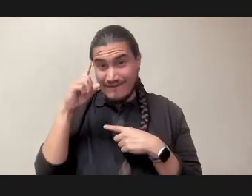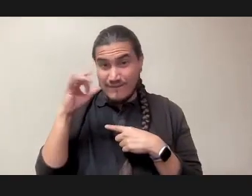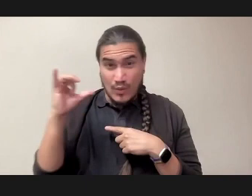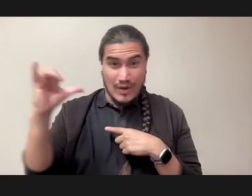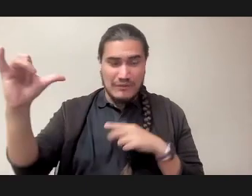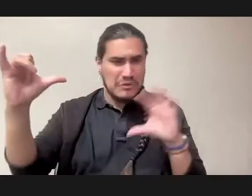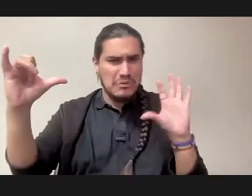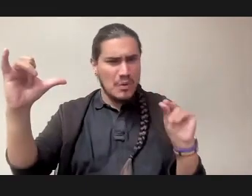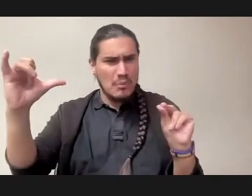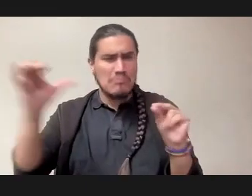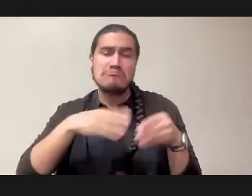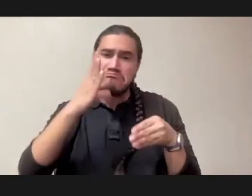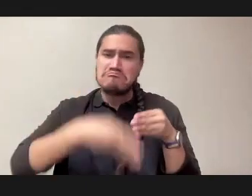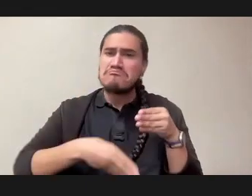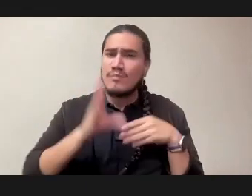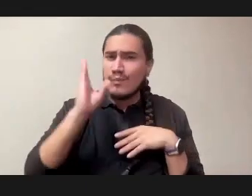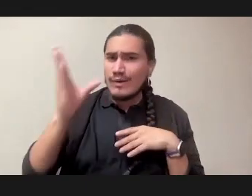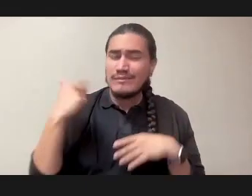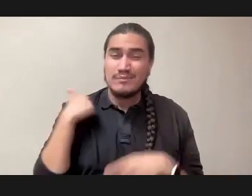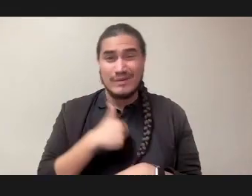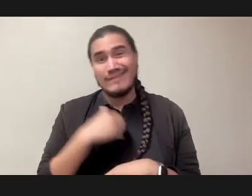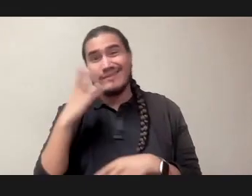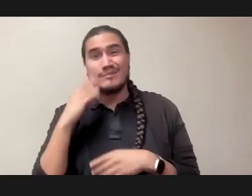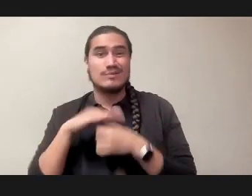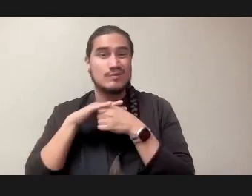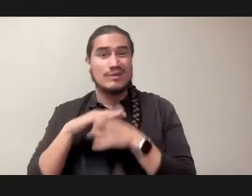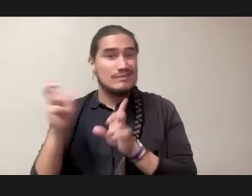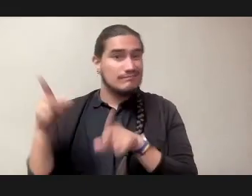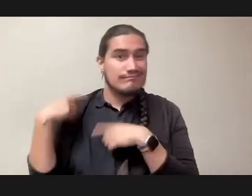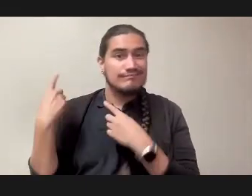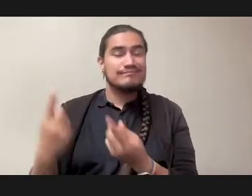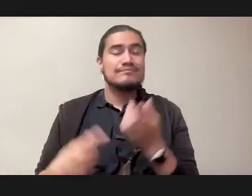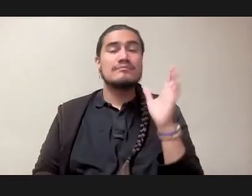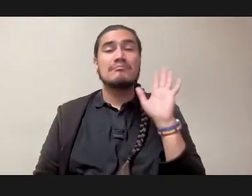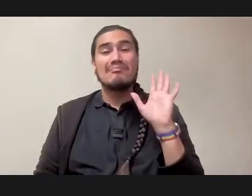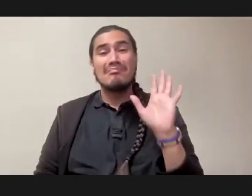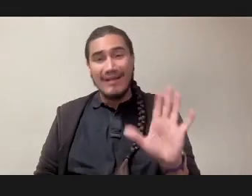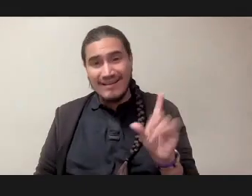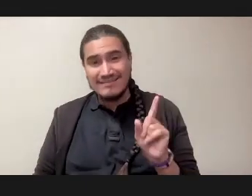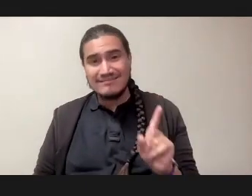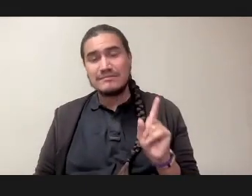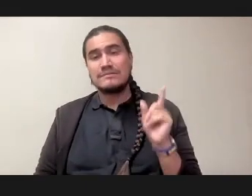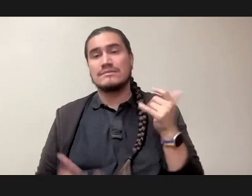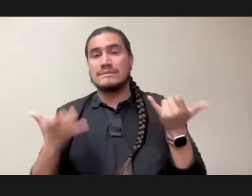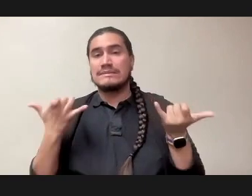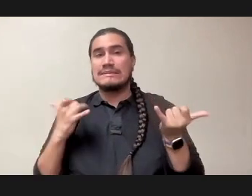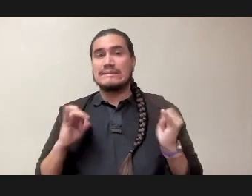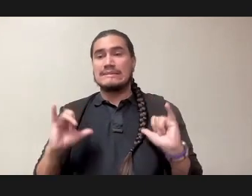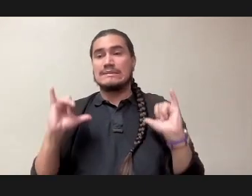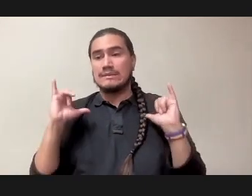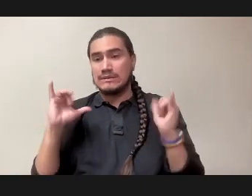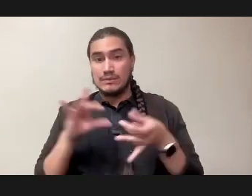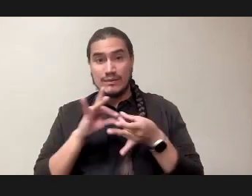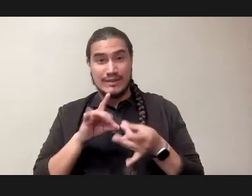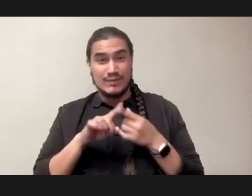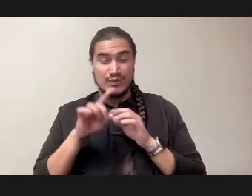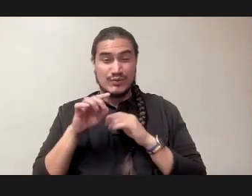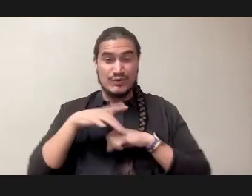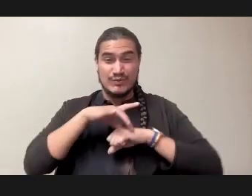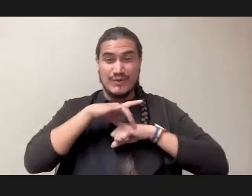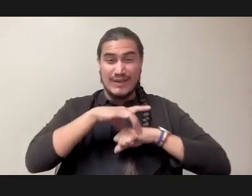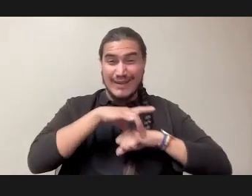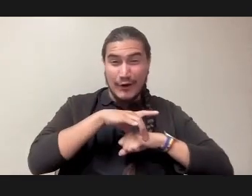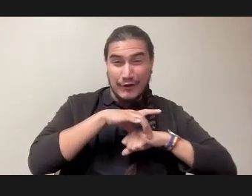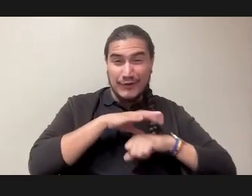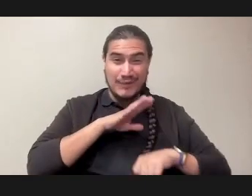by saying, we've had stress all this time. It's still kind of, in terms of the Earth's time, and the universe's